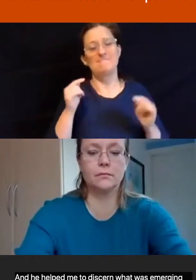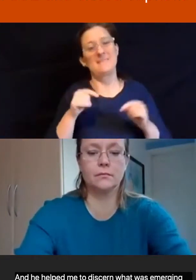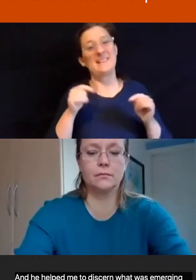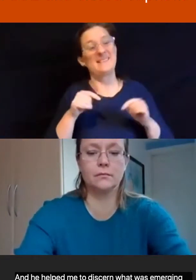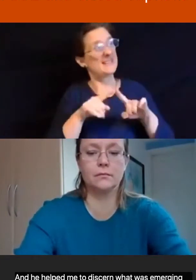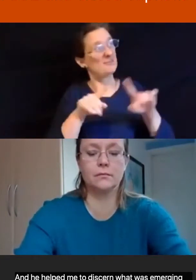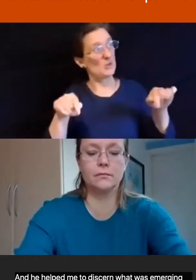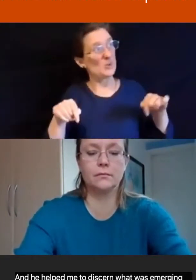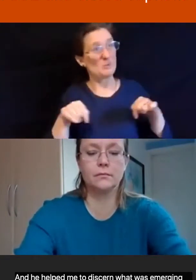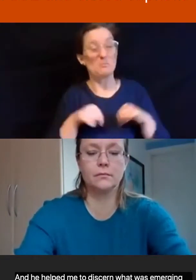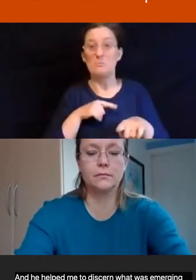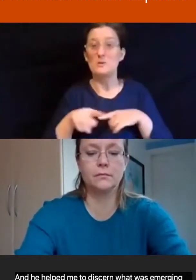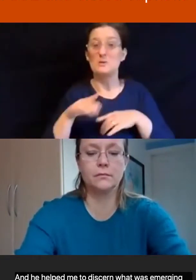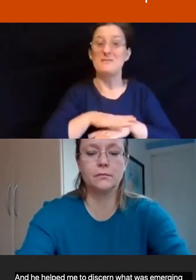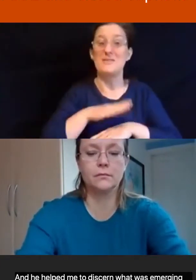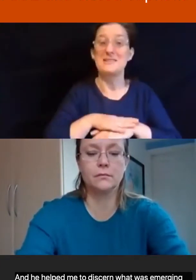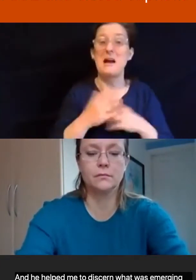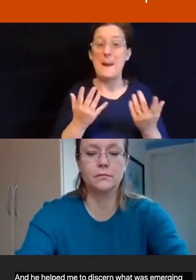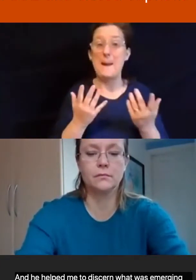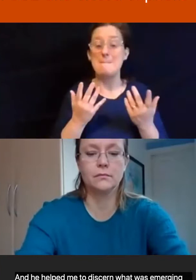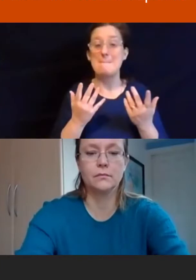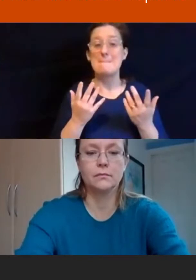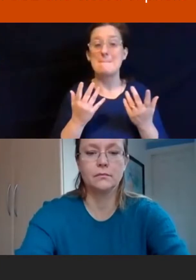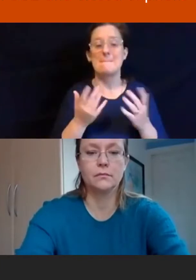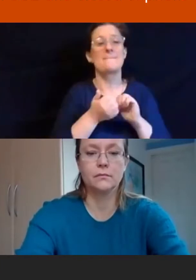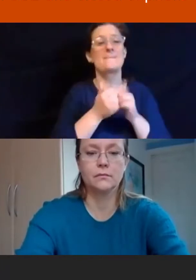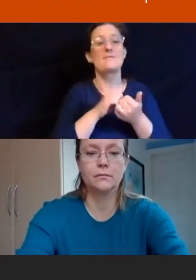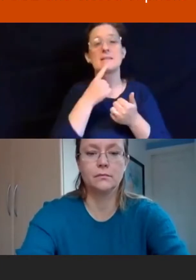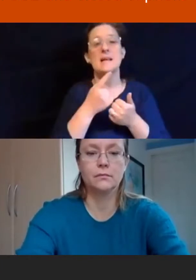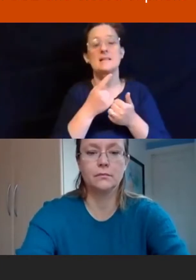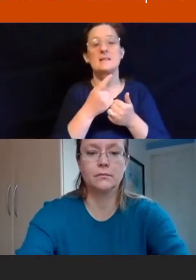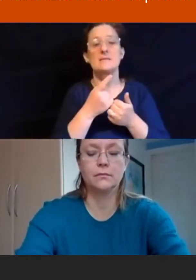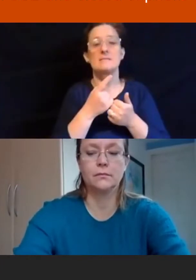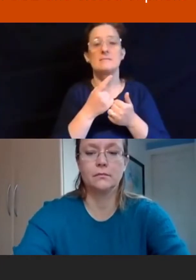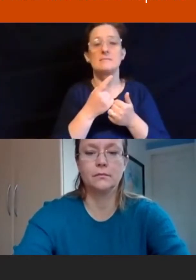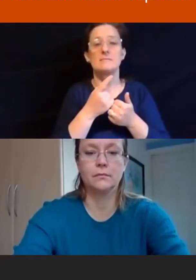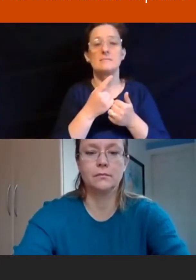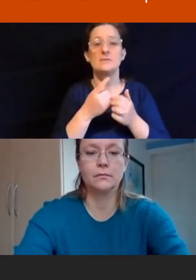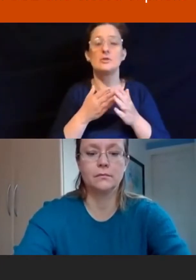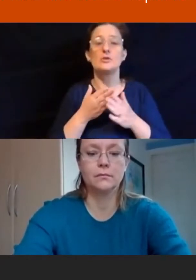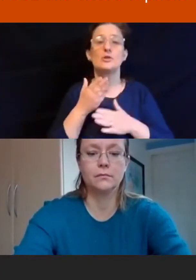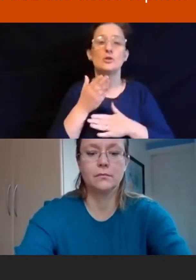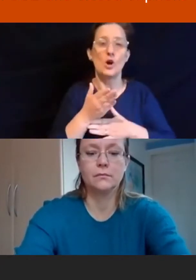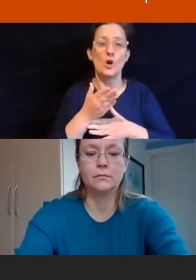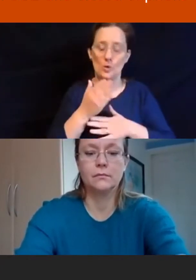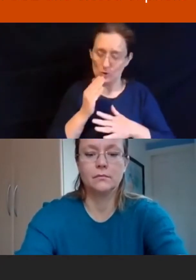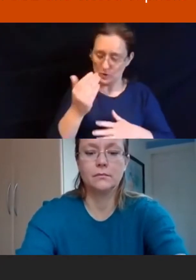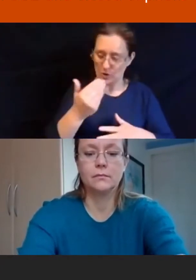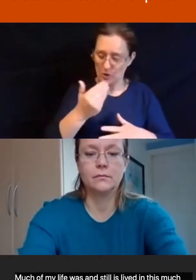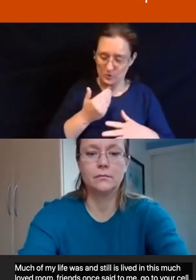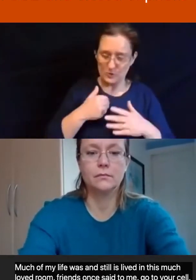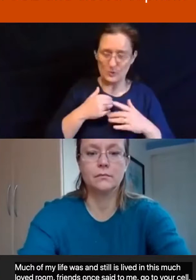A friend once said to me, go to your cell and your cell will